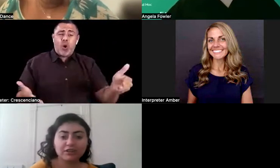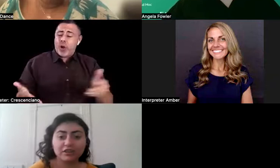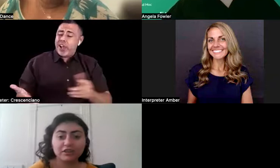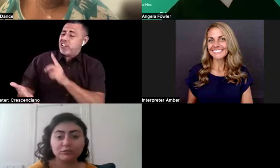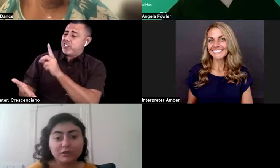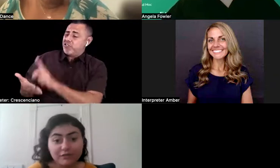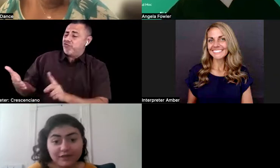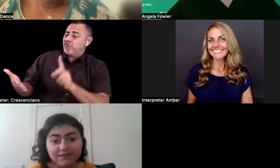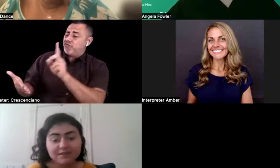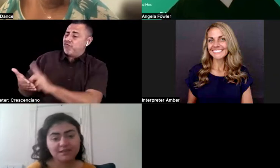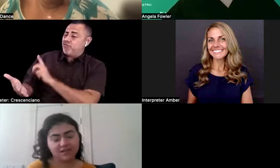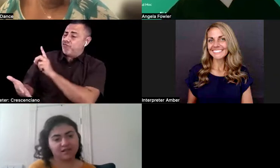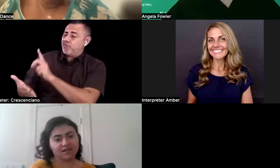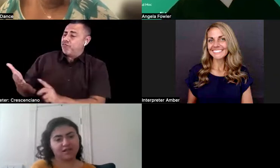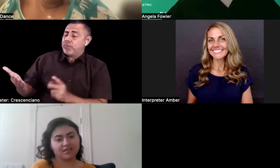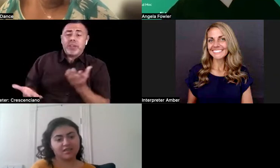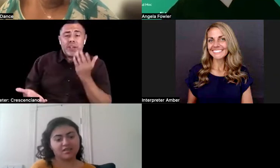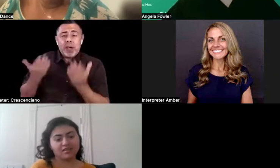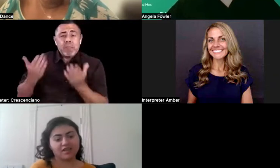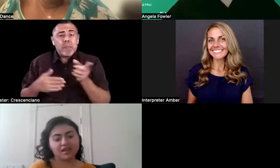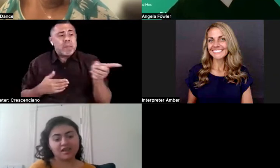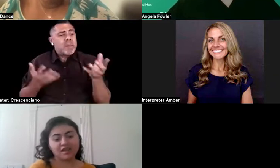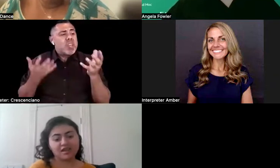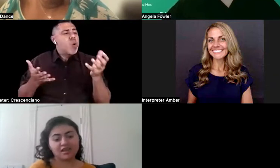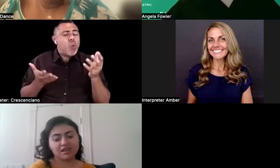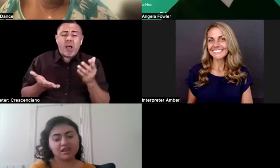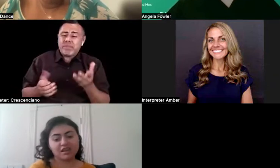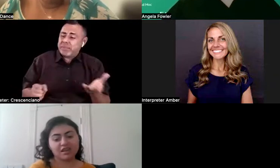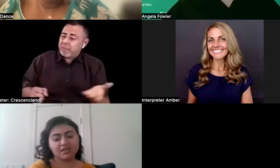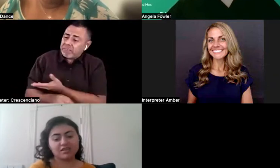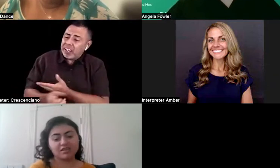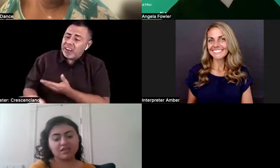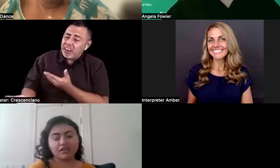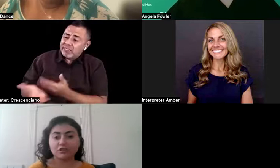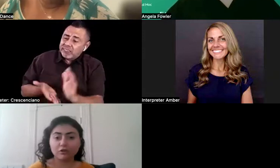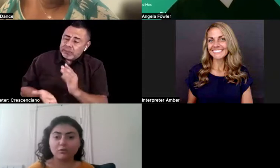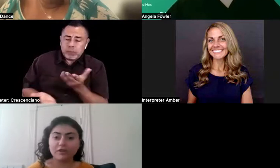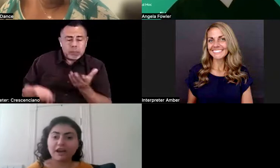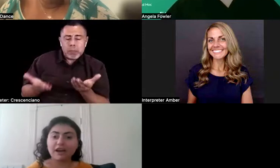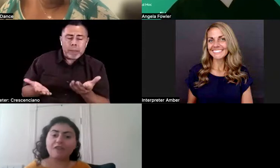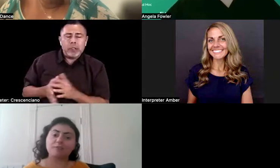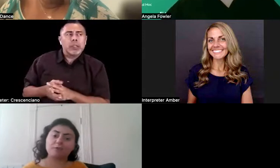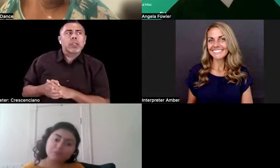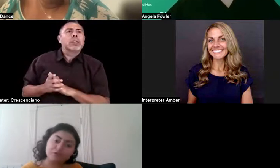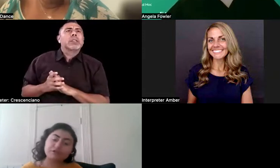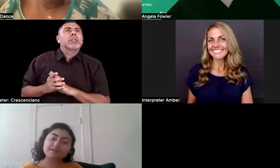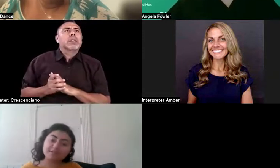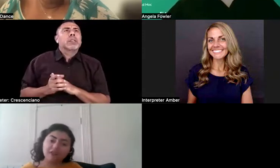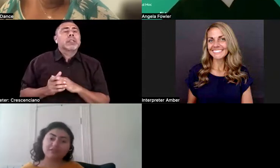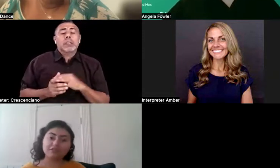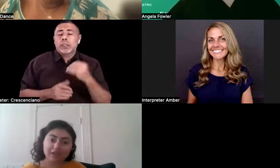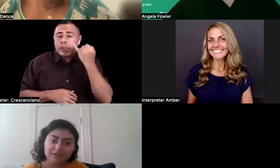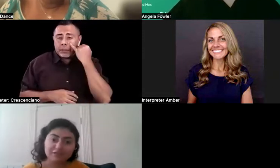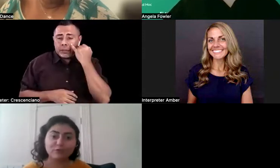they want to get rid of us, they, and they know we have a pretty